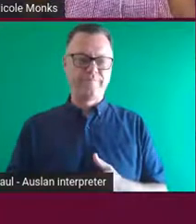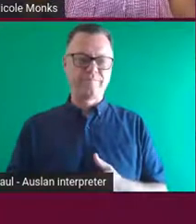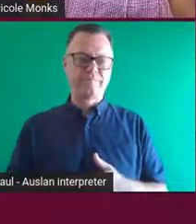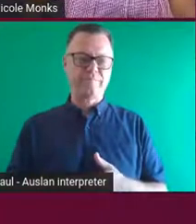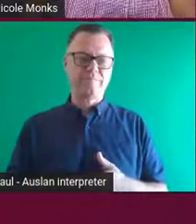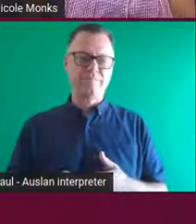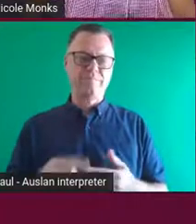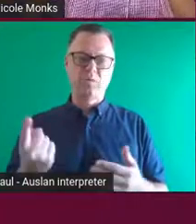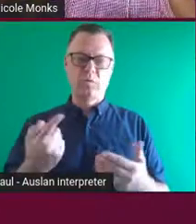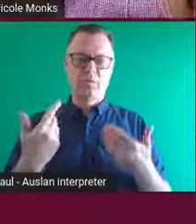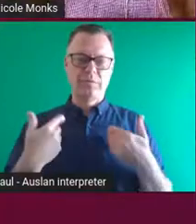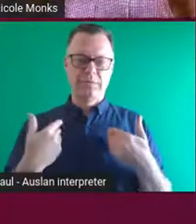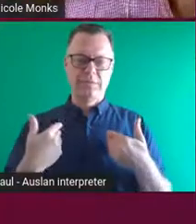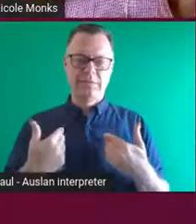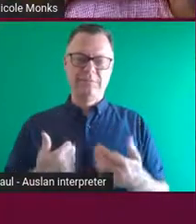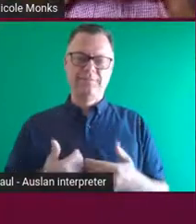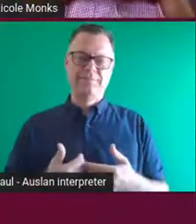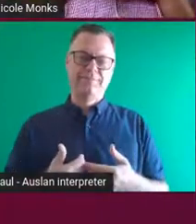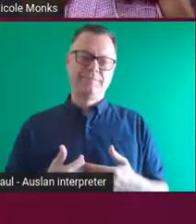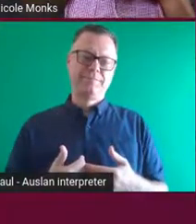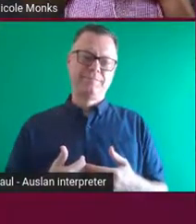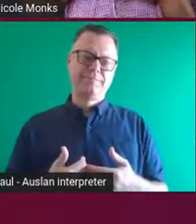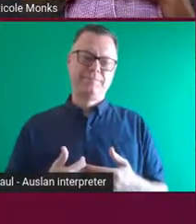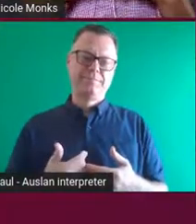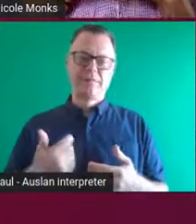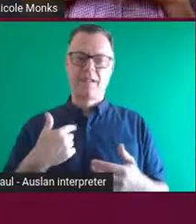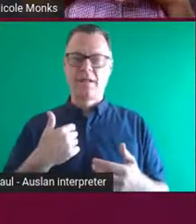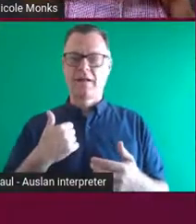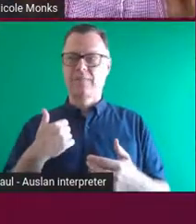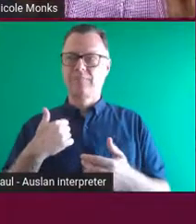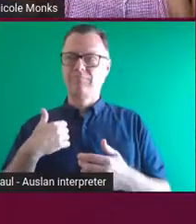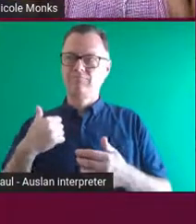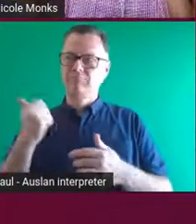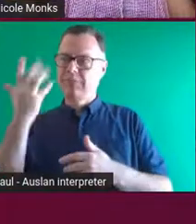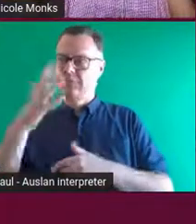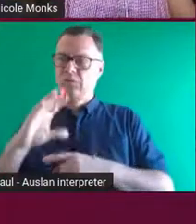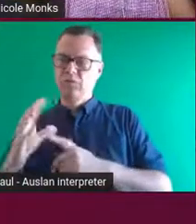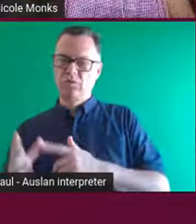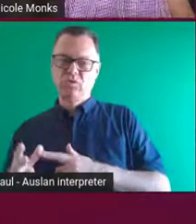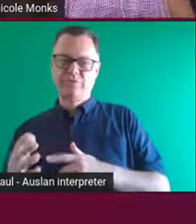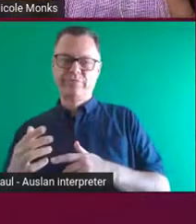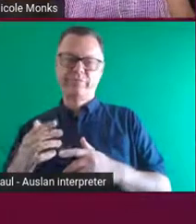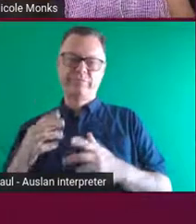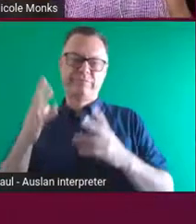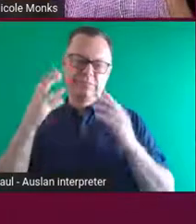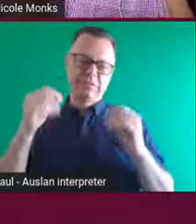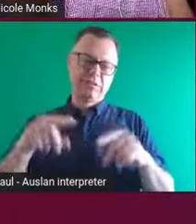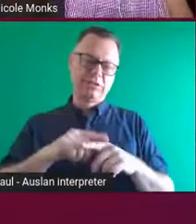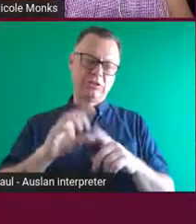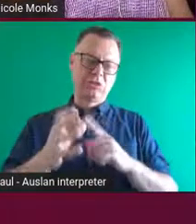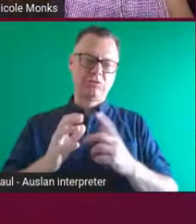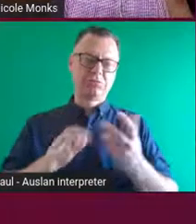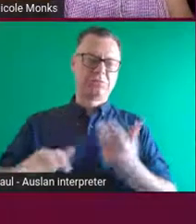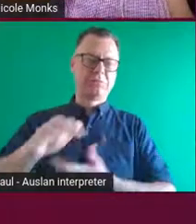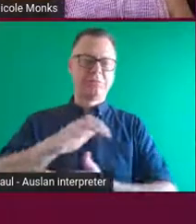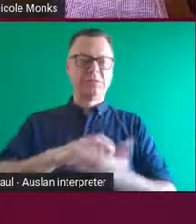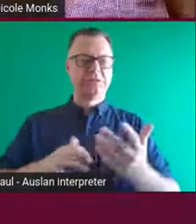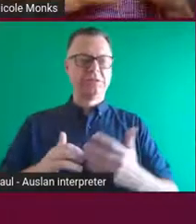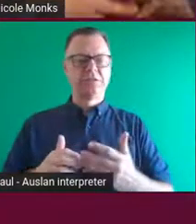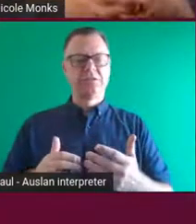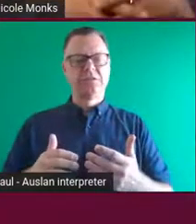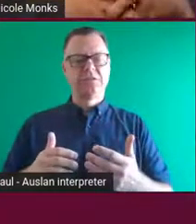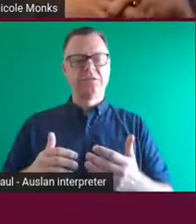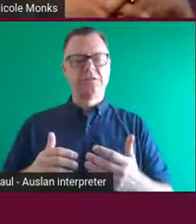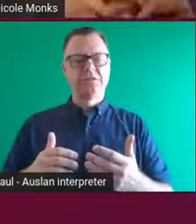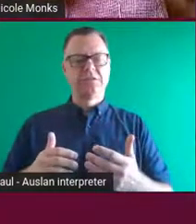identity where I sort of start jamming things together again to sort of look at them with fresh eyes and in a new way and